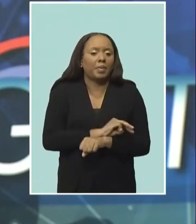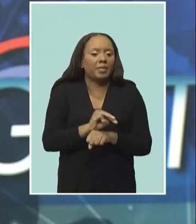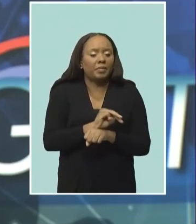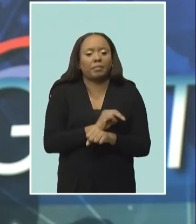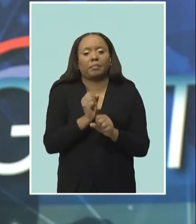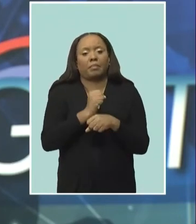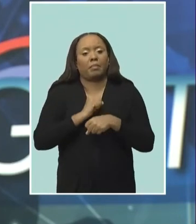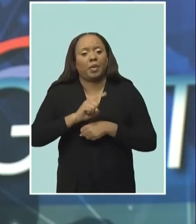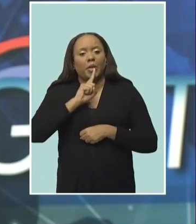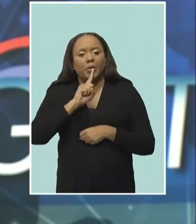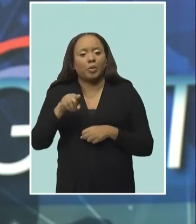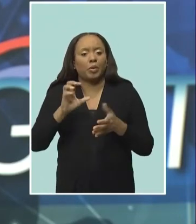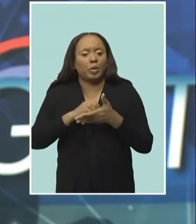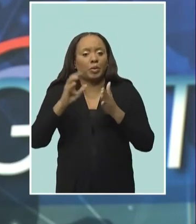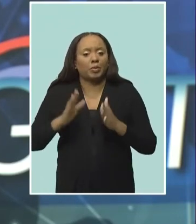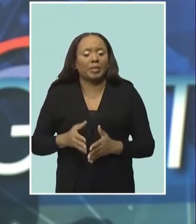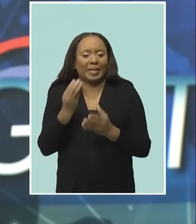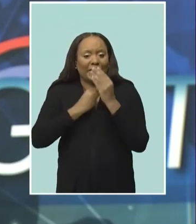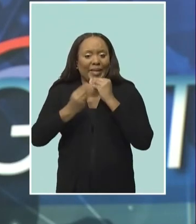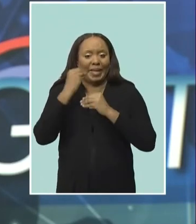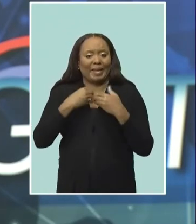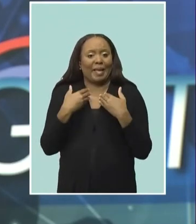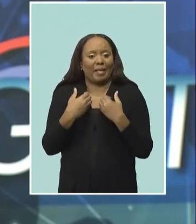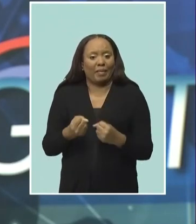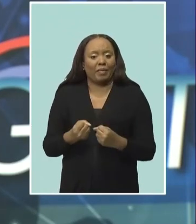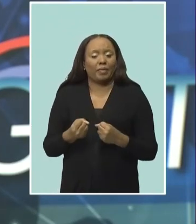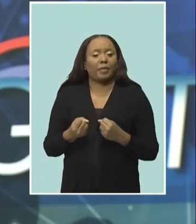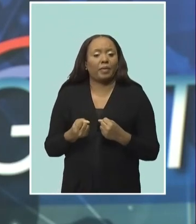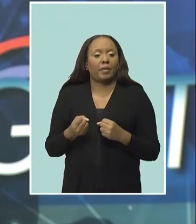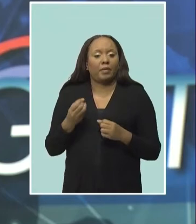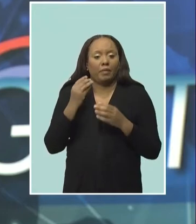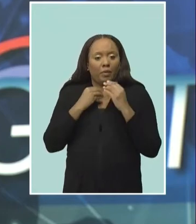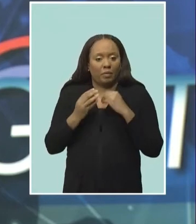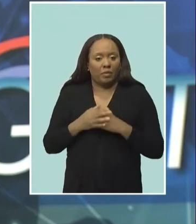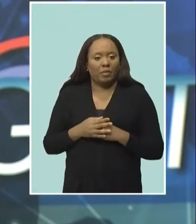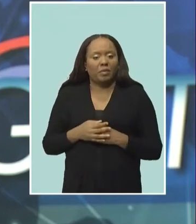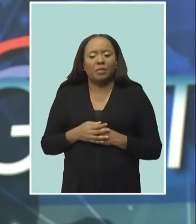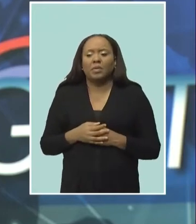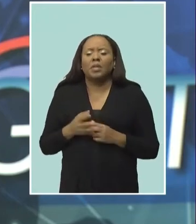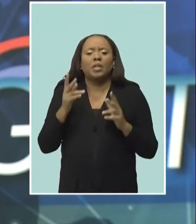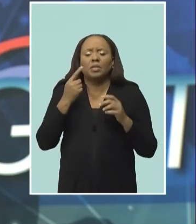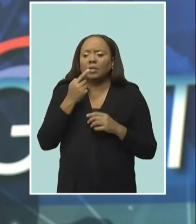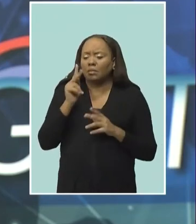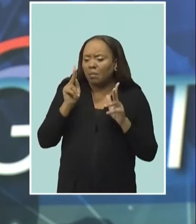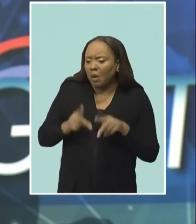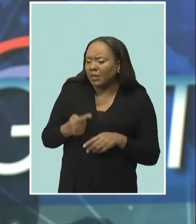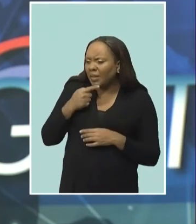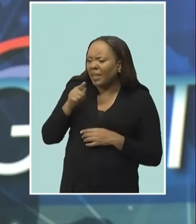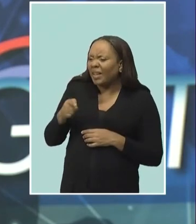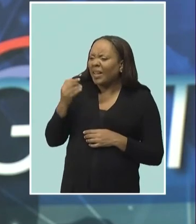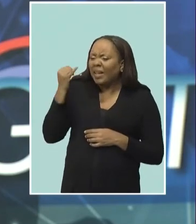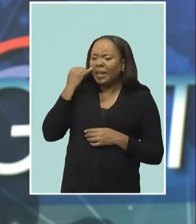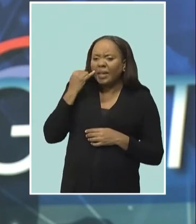foods. Dr. Archer-Bradshaw was asked about penalties for those who flout the policy. She says those students who bring snacks and